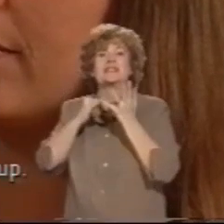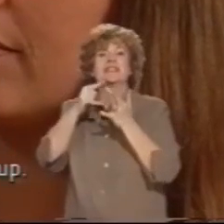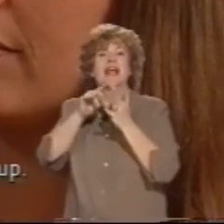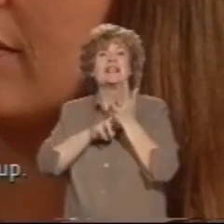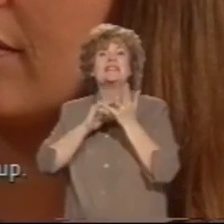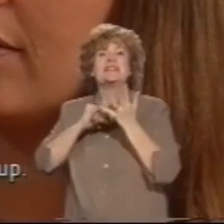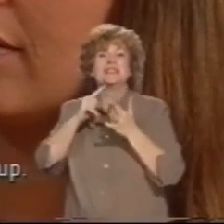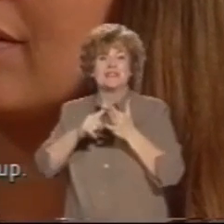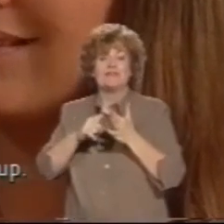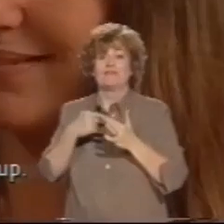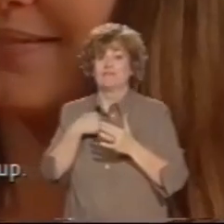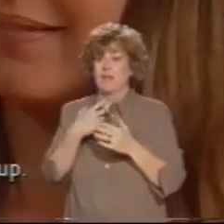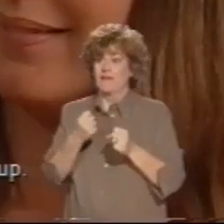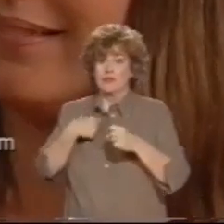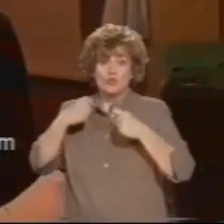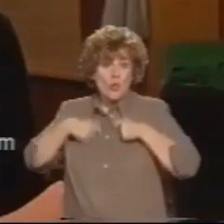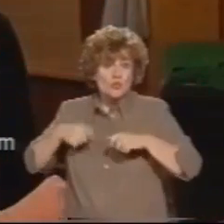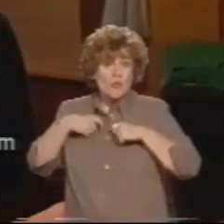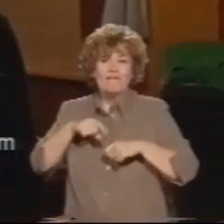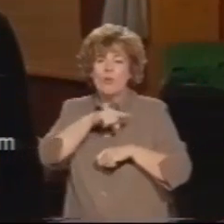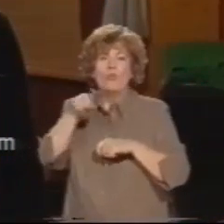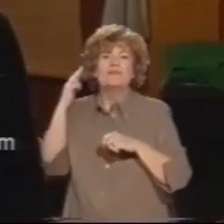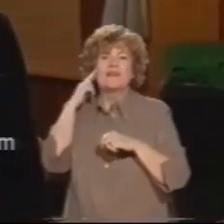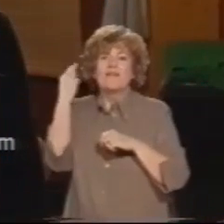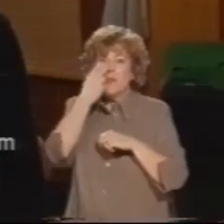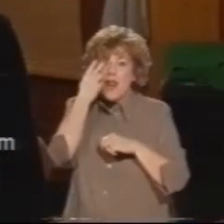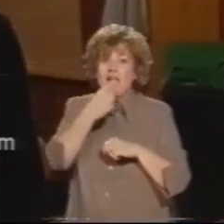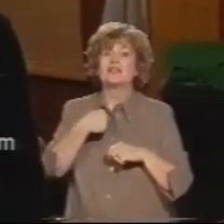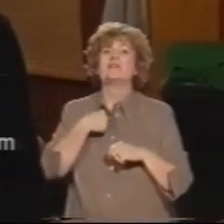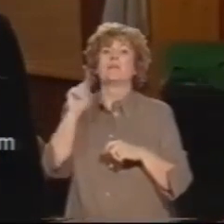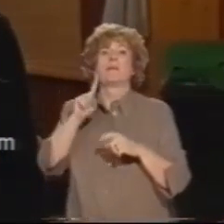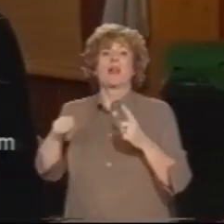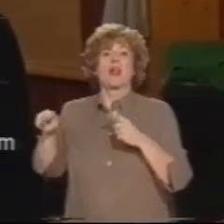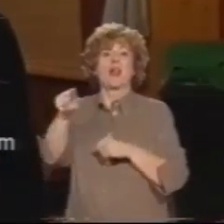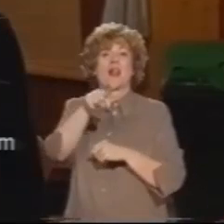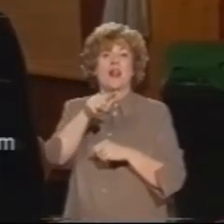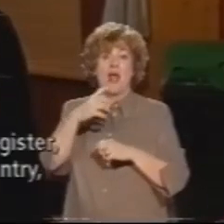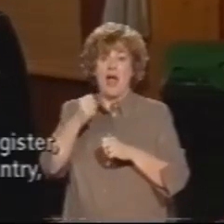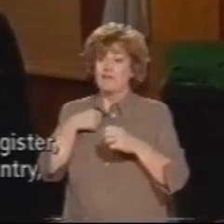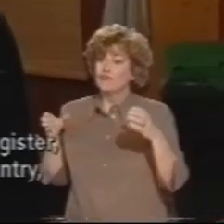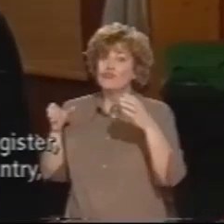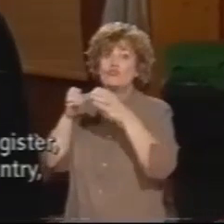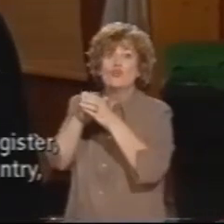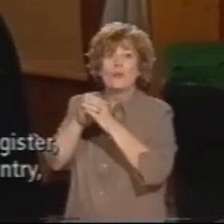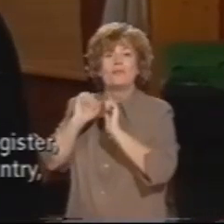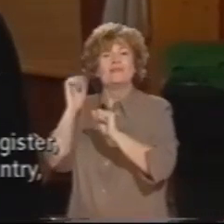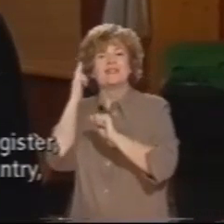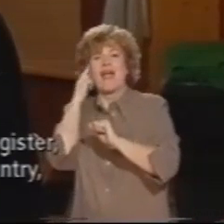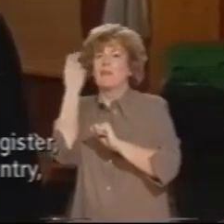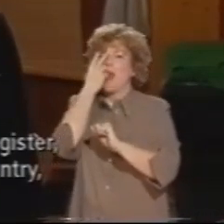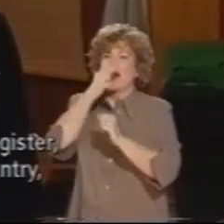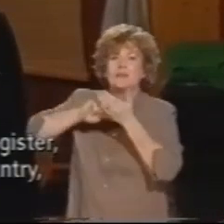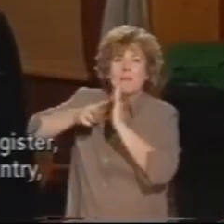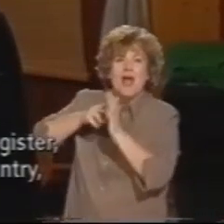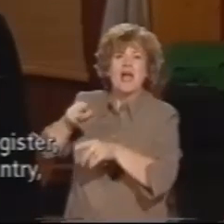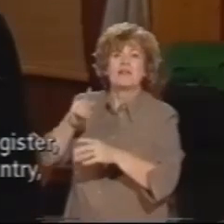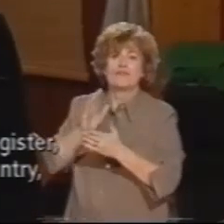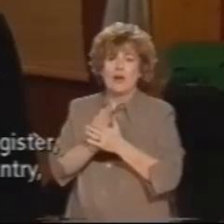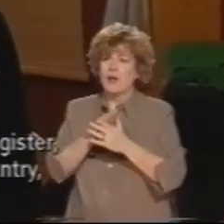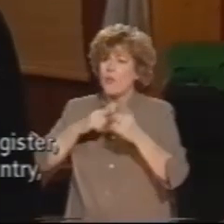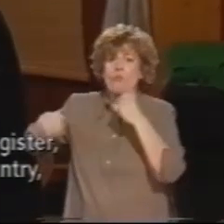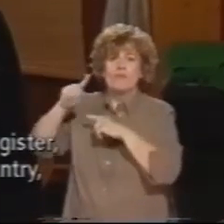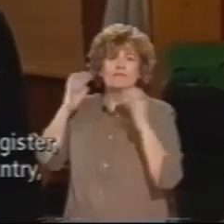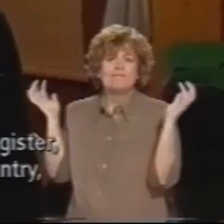people. We have a deaf-blind planning group. That's a very good forum for getting together. And we also have a deaf-blind register, which I think is